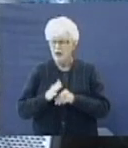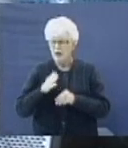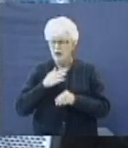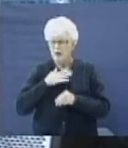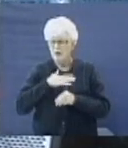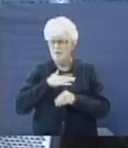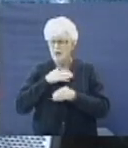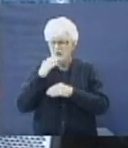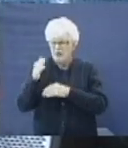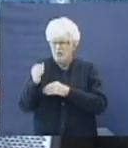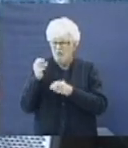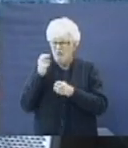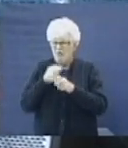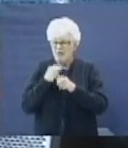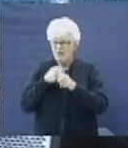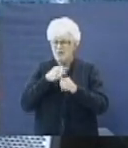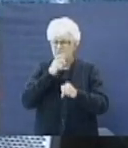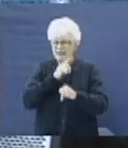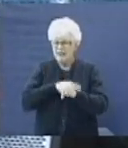in my midnight hour,